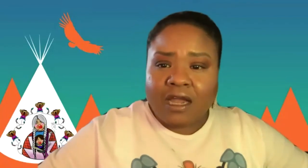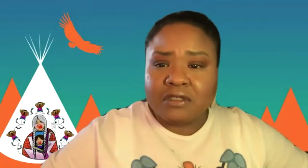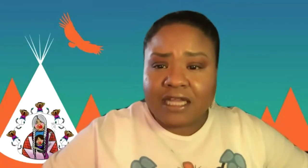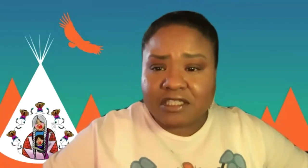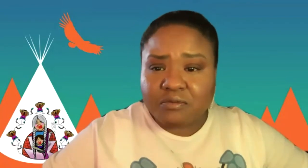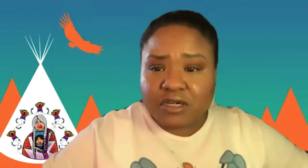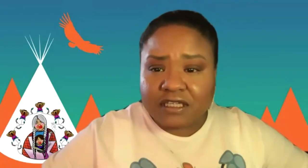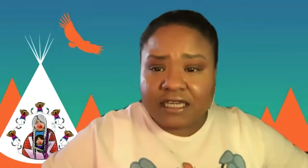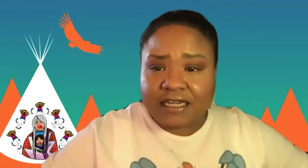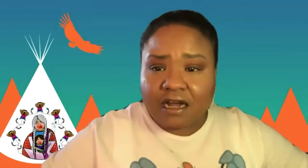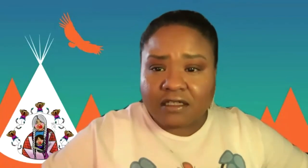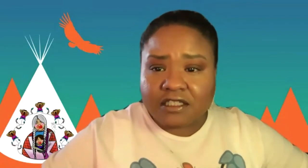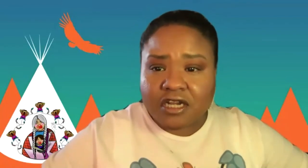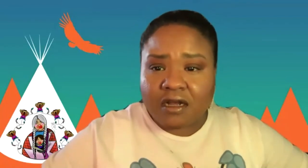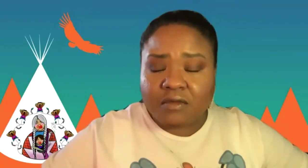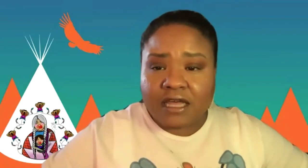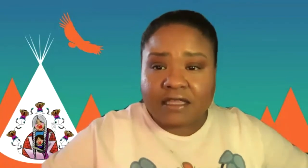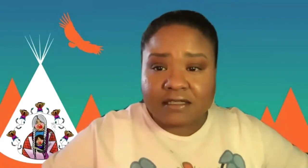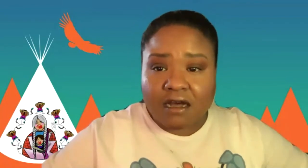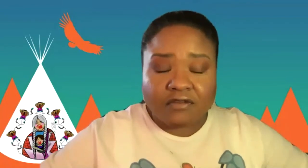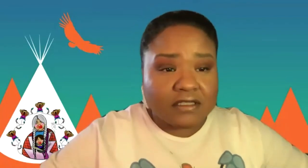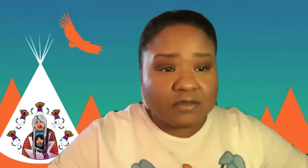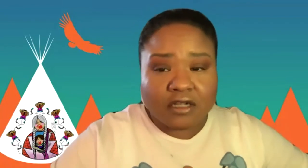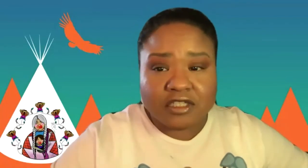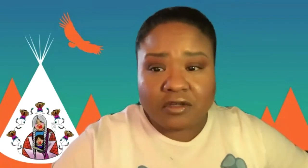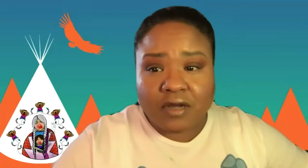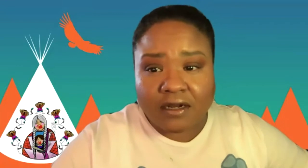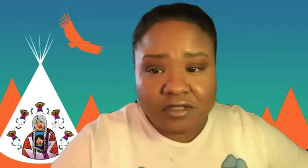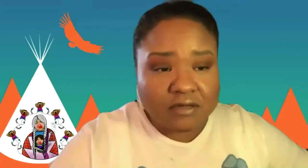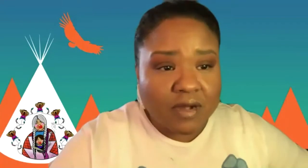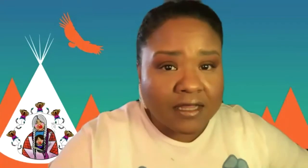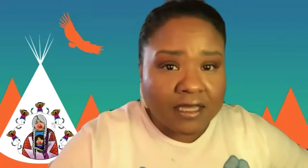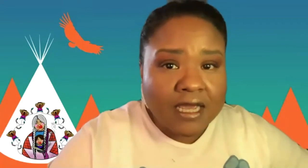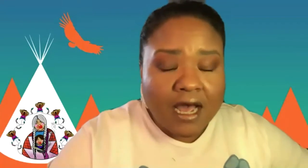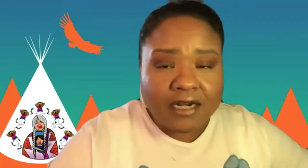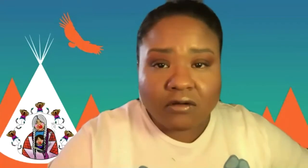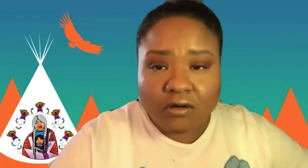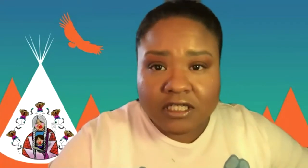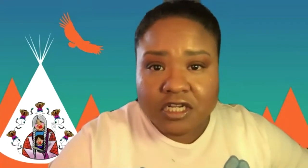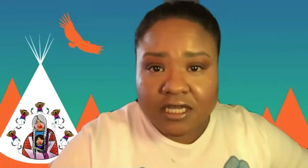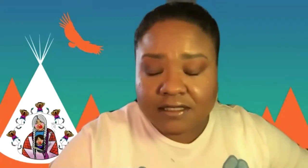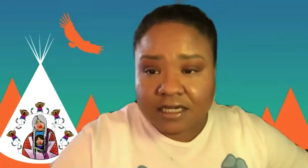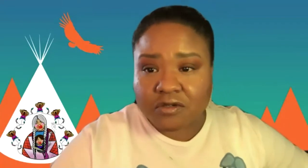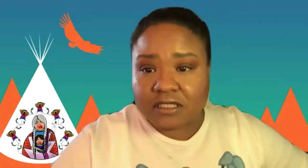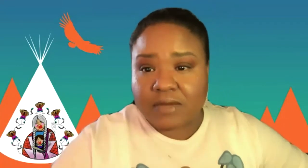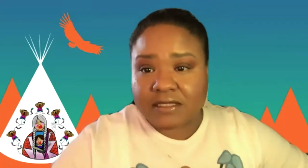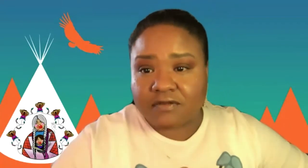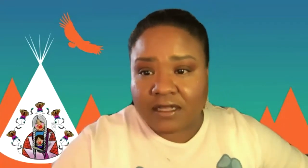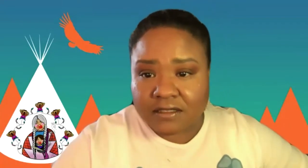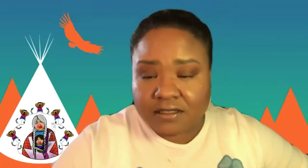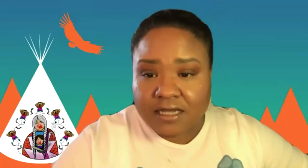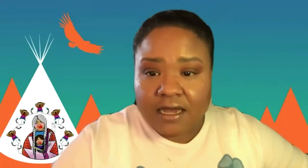I would like to briefly acknowledge that this conference is brought to you and hosted by the Idaho Coalition Against Sexual and